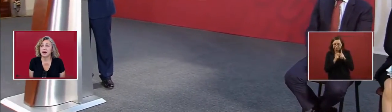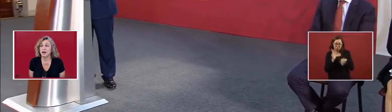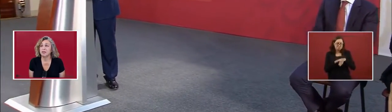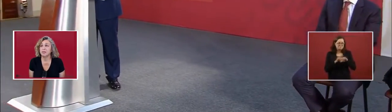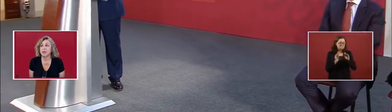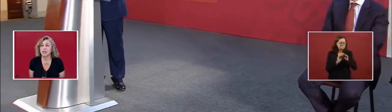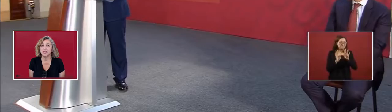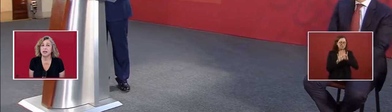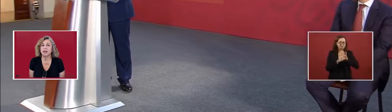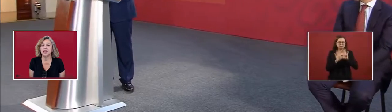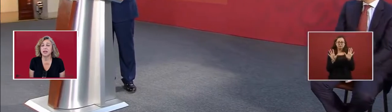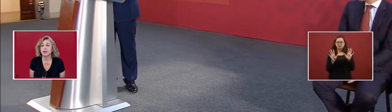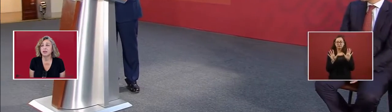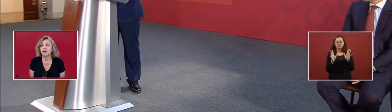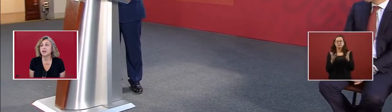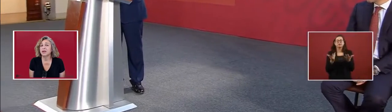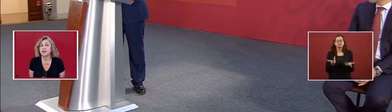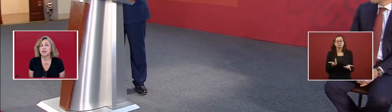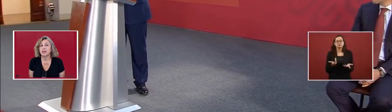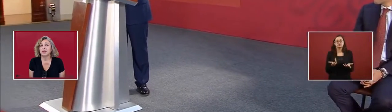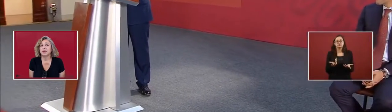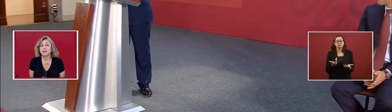accountability clear.